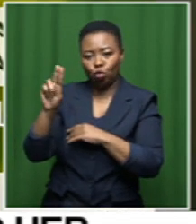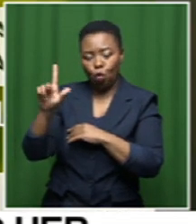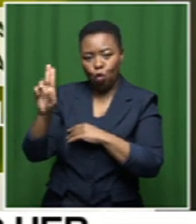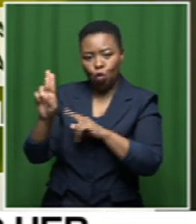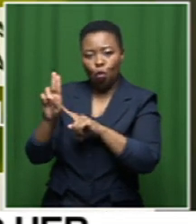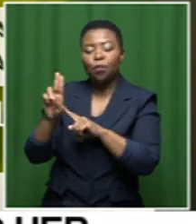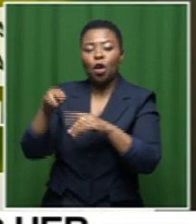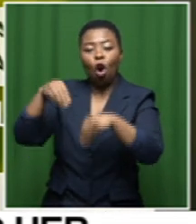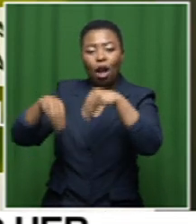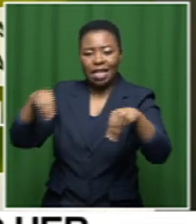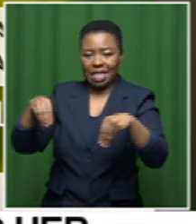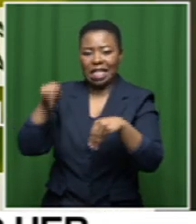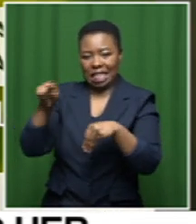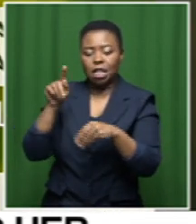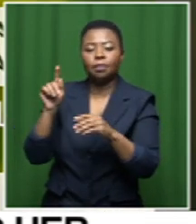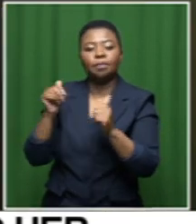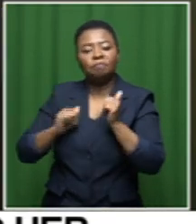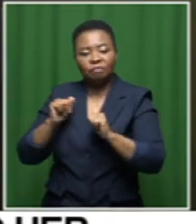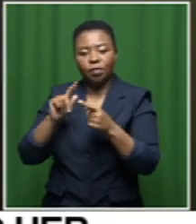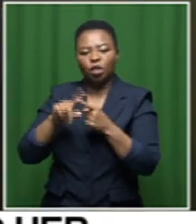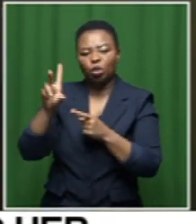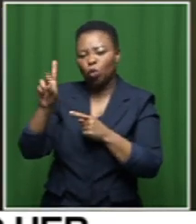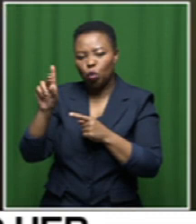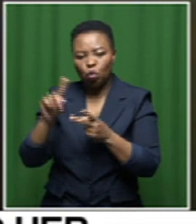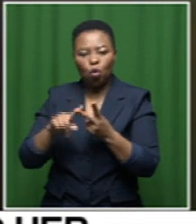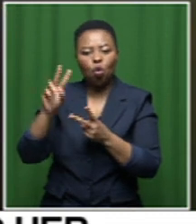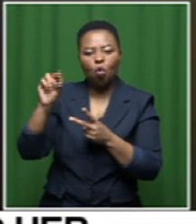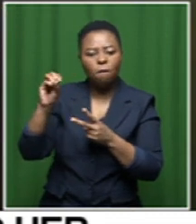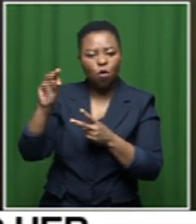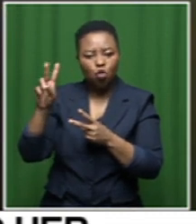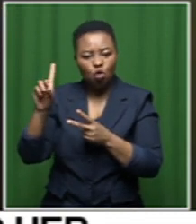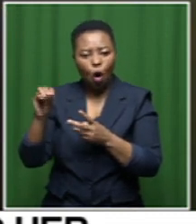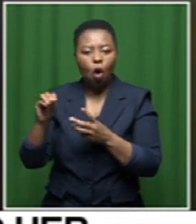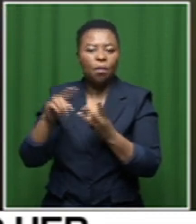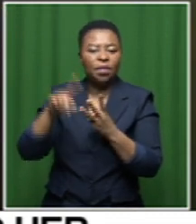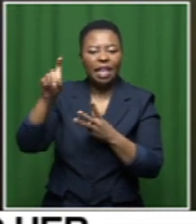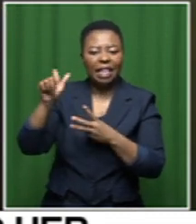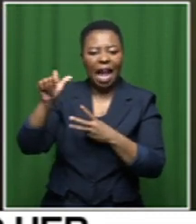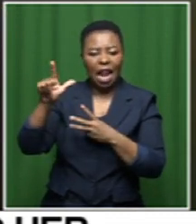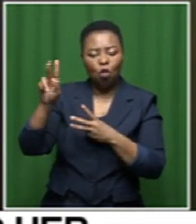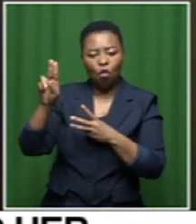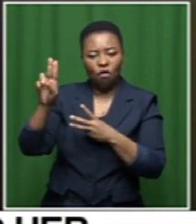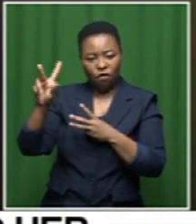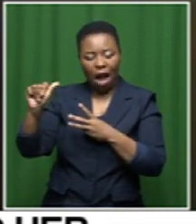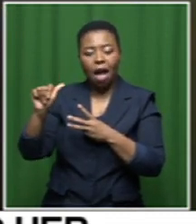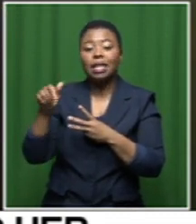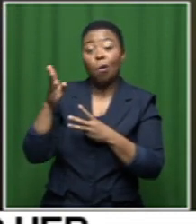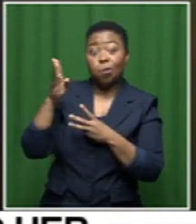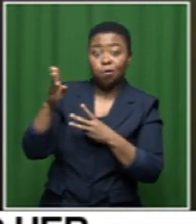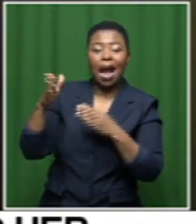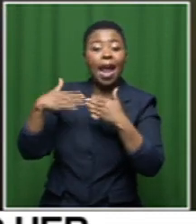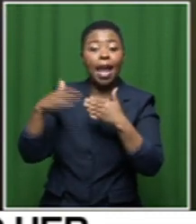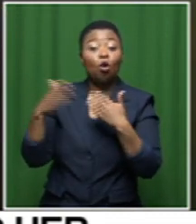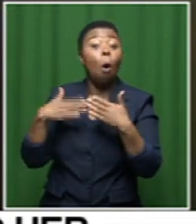uh tutupuane and of course nomfundo alova that's all happening uh today uh at the botanical gardens gates